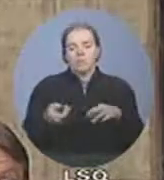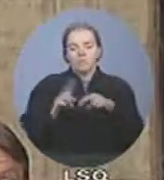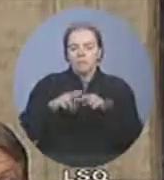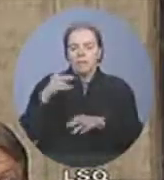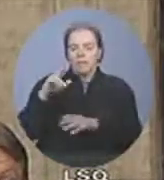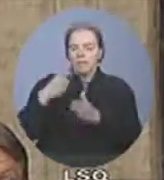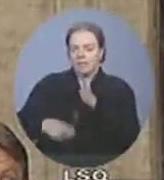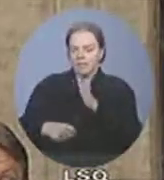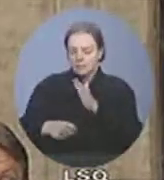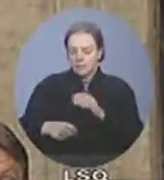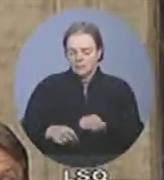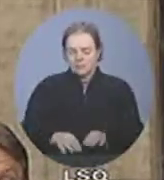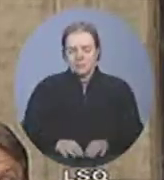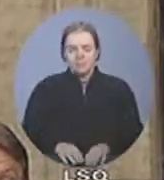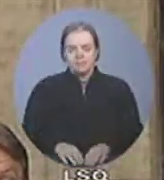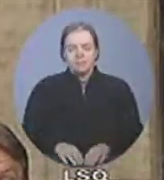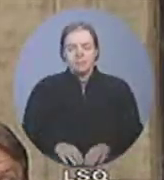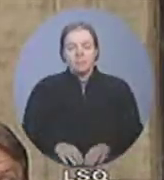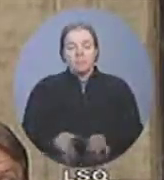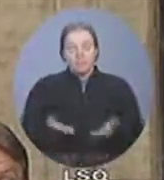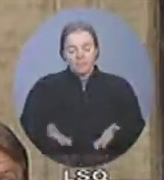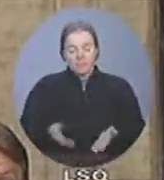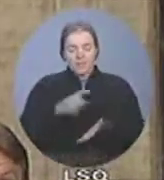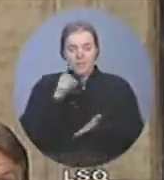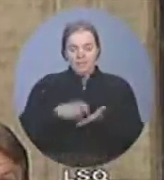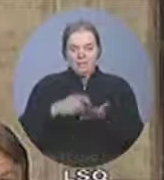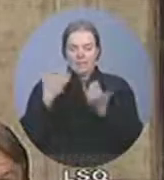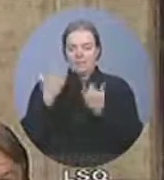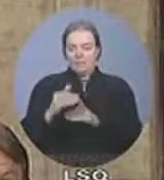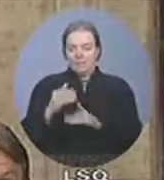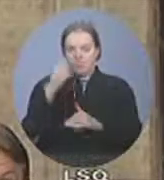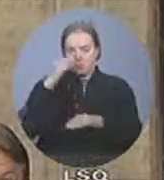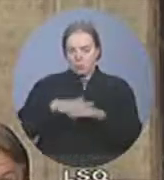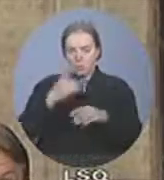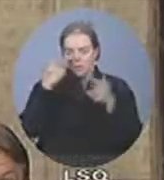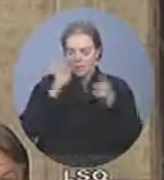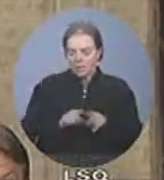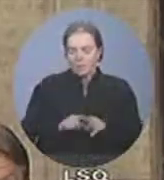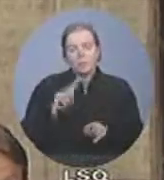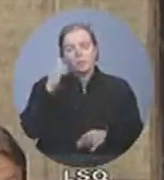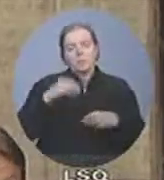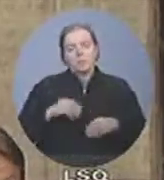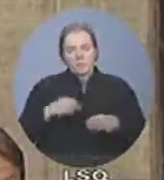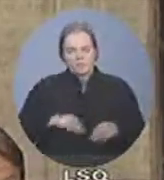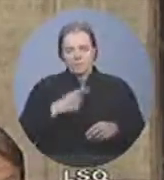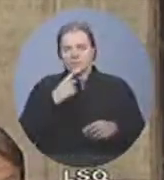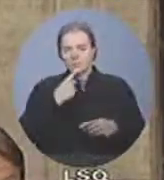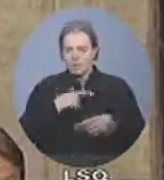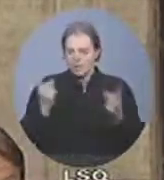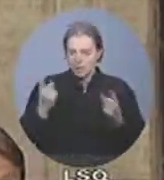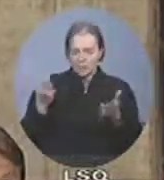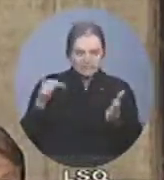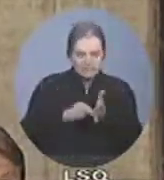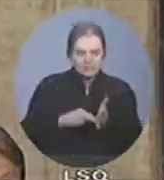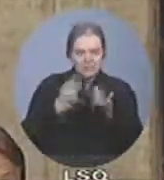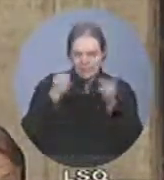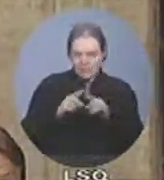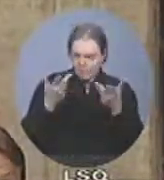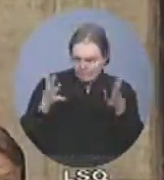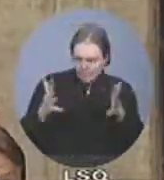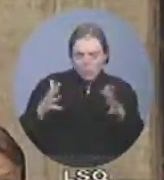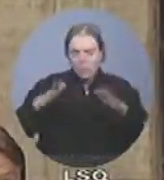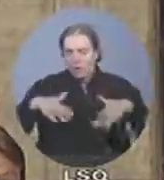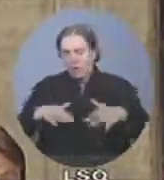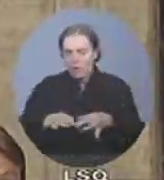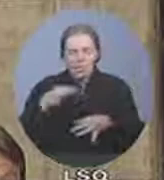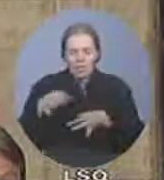.C. agreement, can the Prime Minister tell us either he's already signed it or that he's going to postpone the harmonized sales tax deal, reveal